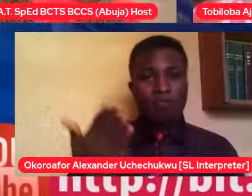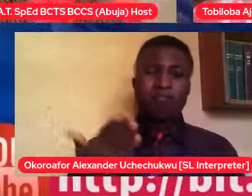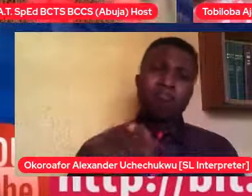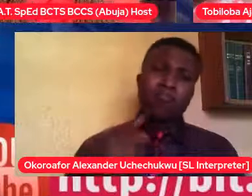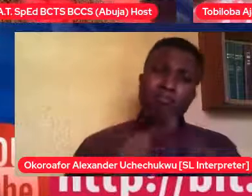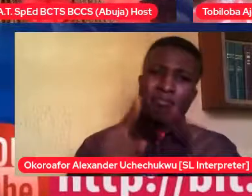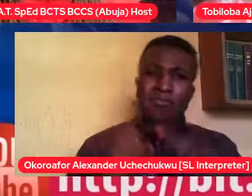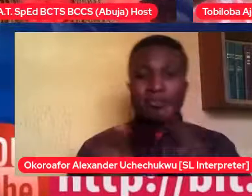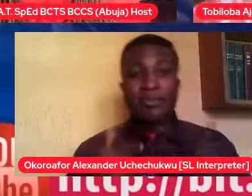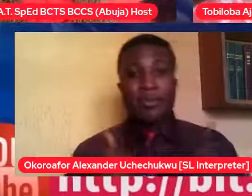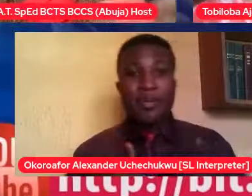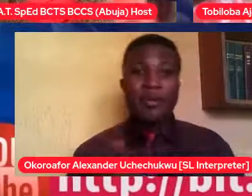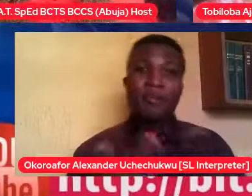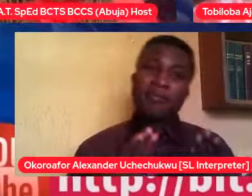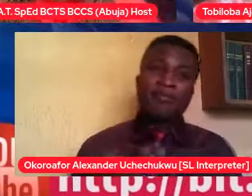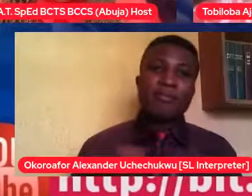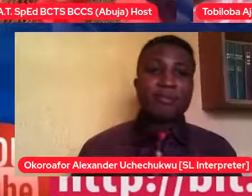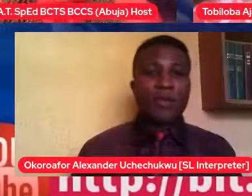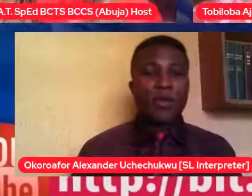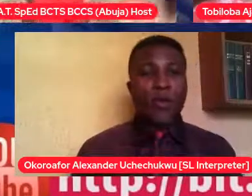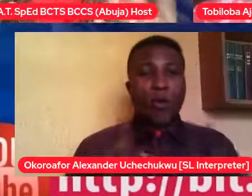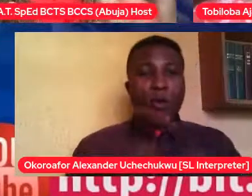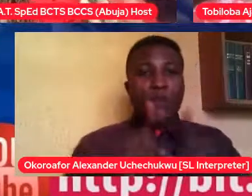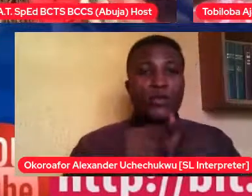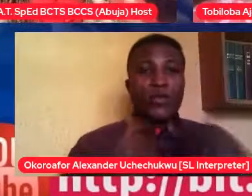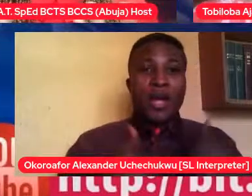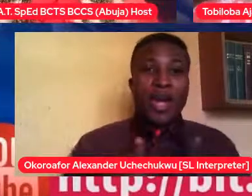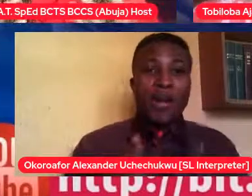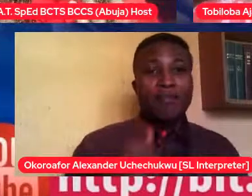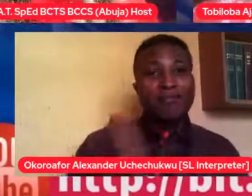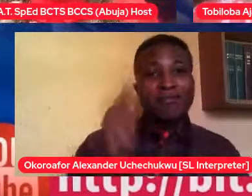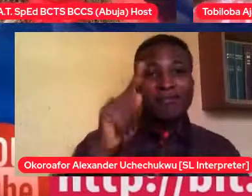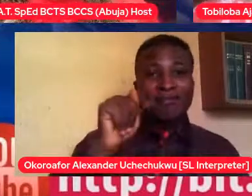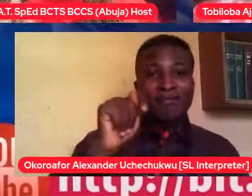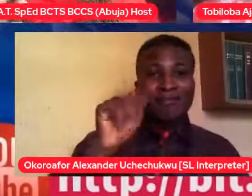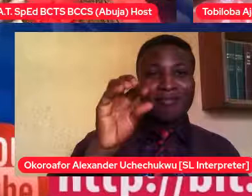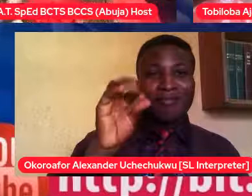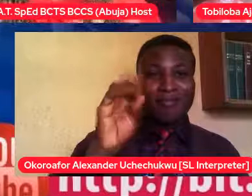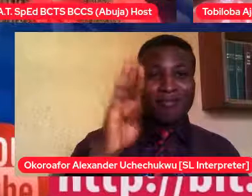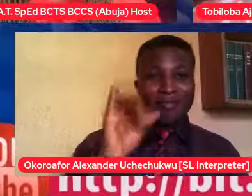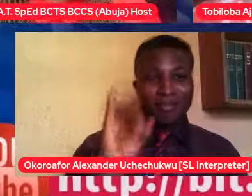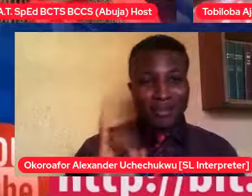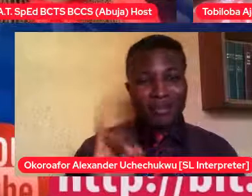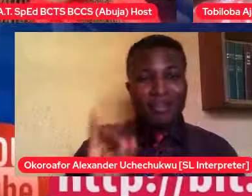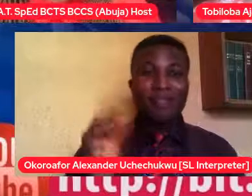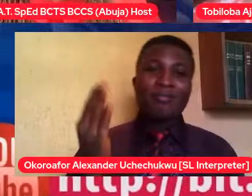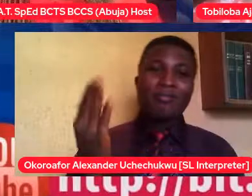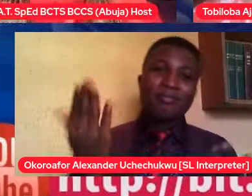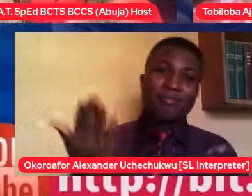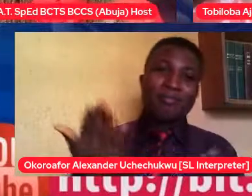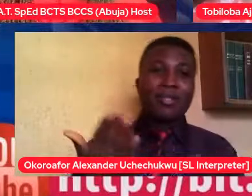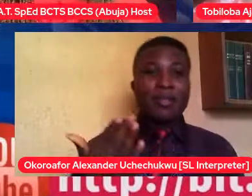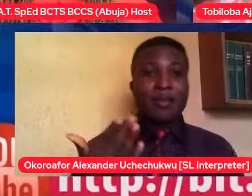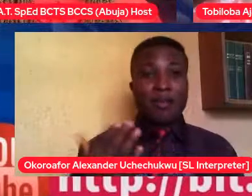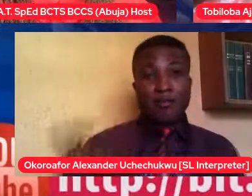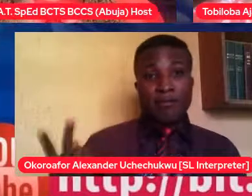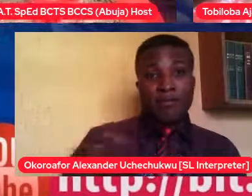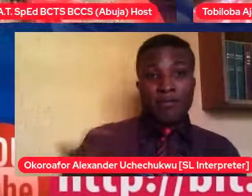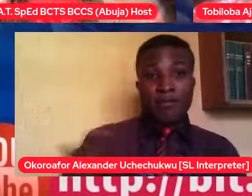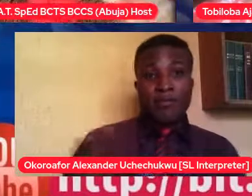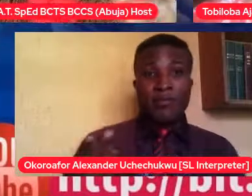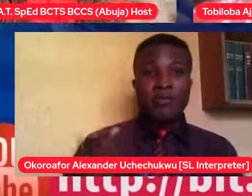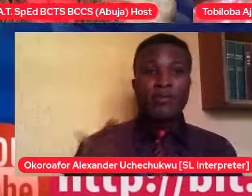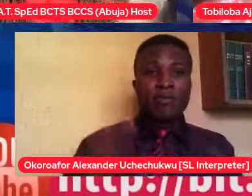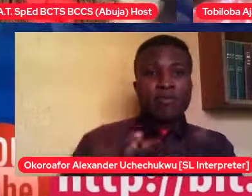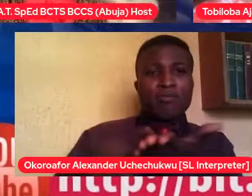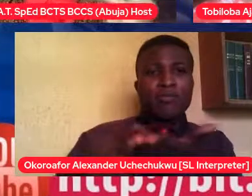house. She's an adult living with cerebral palsy. Toby and I had spoken about relationship issues. I said